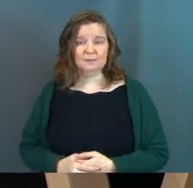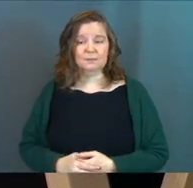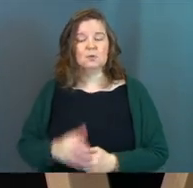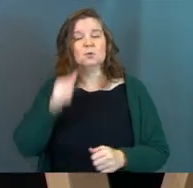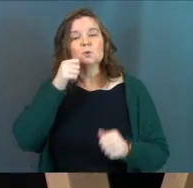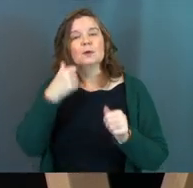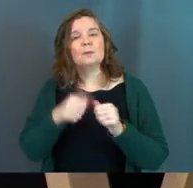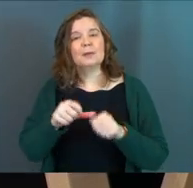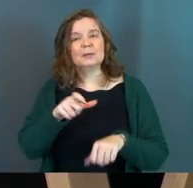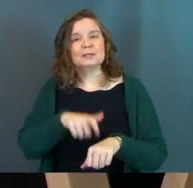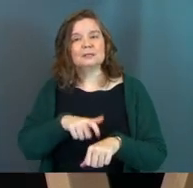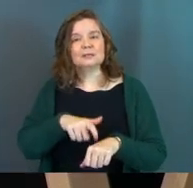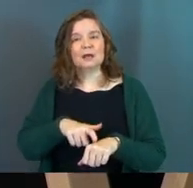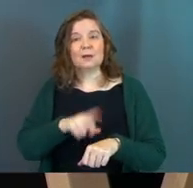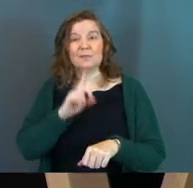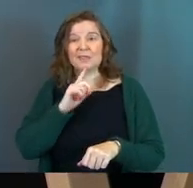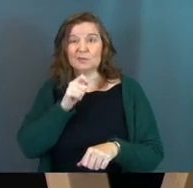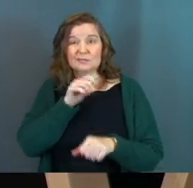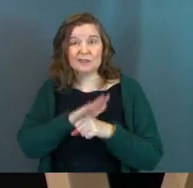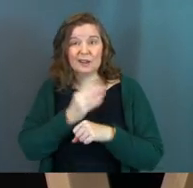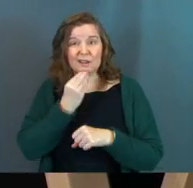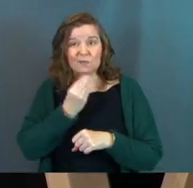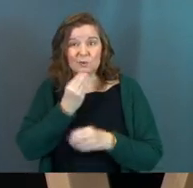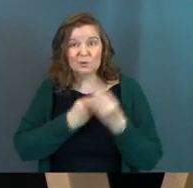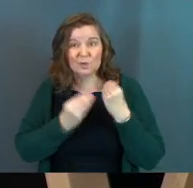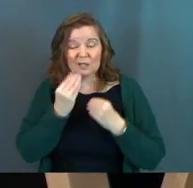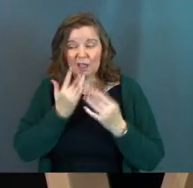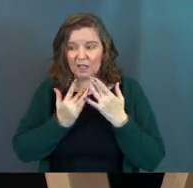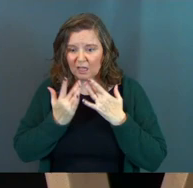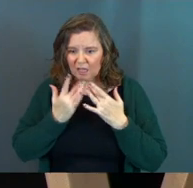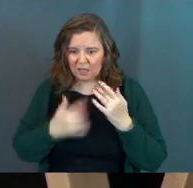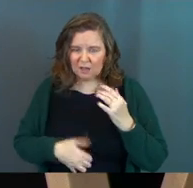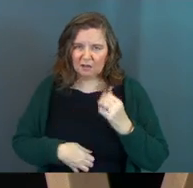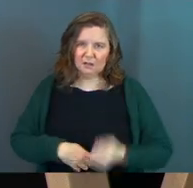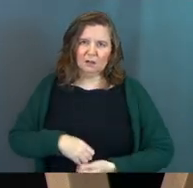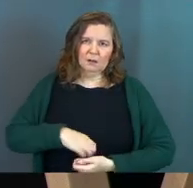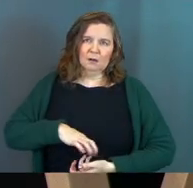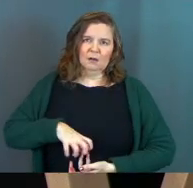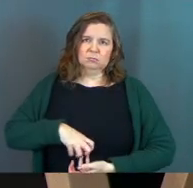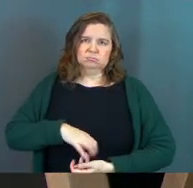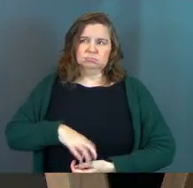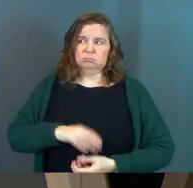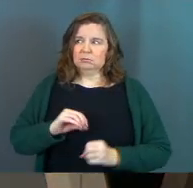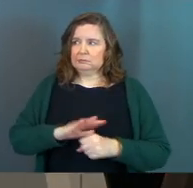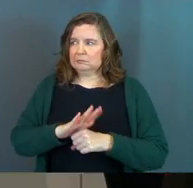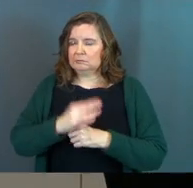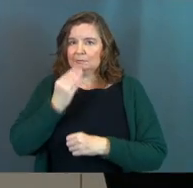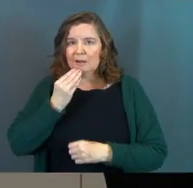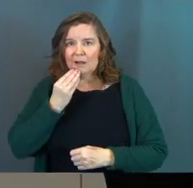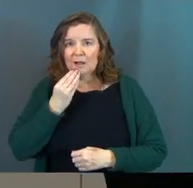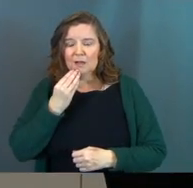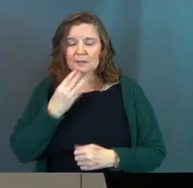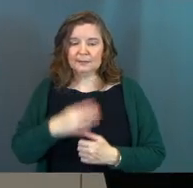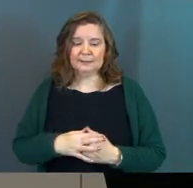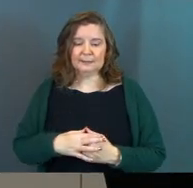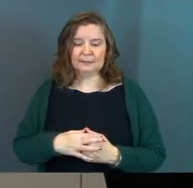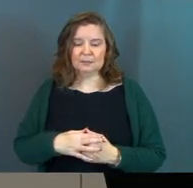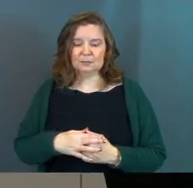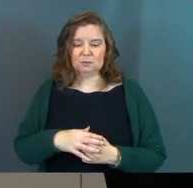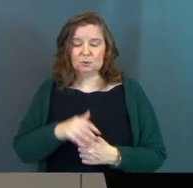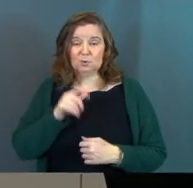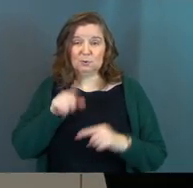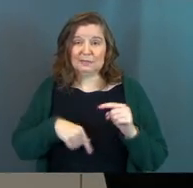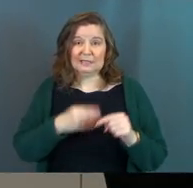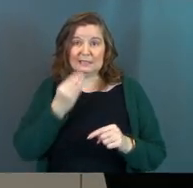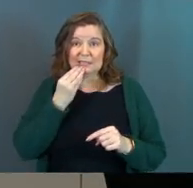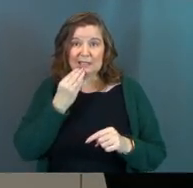You remember that time there wasn't food in the house and there wasn't enough money and you skipped a meal?